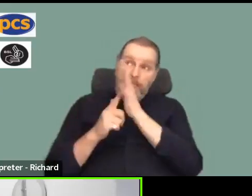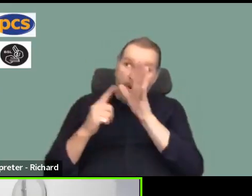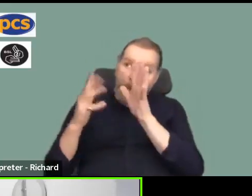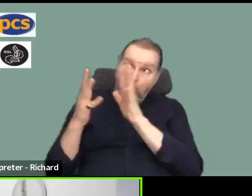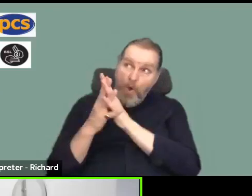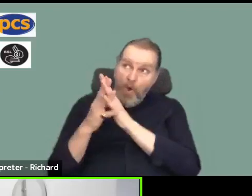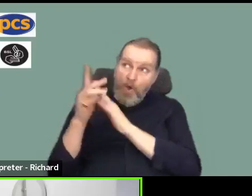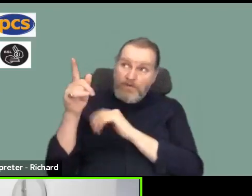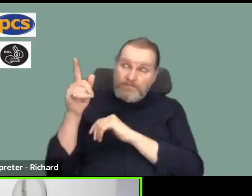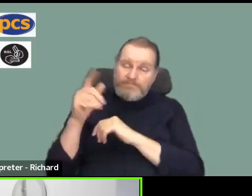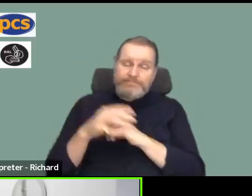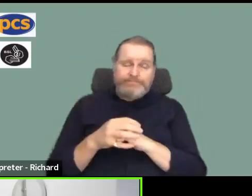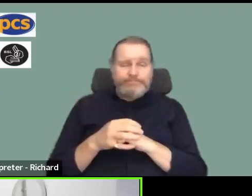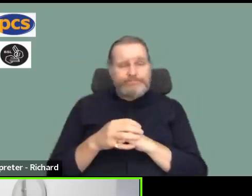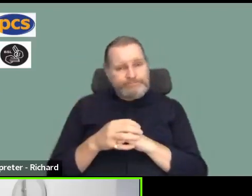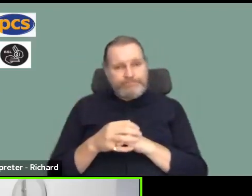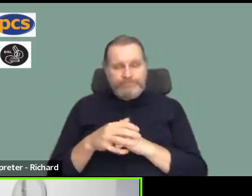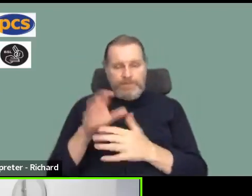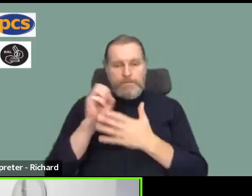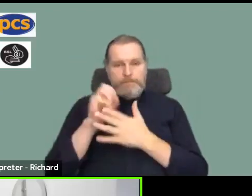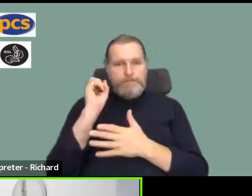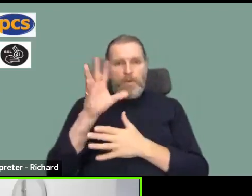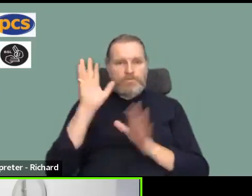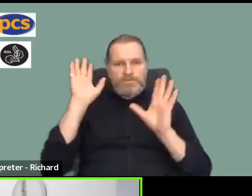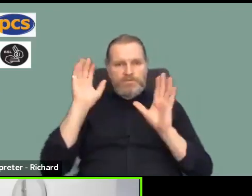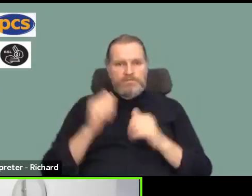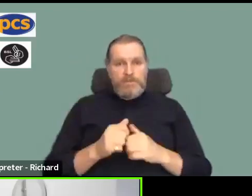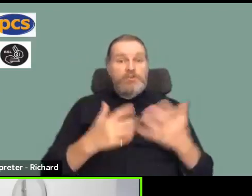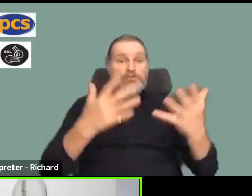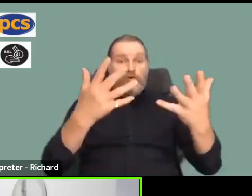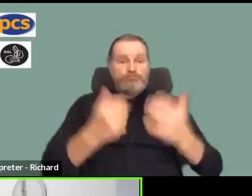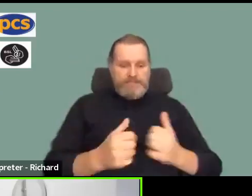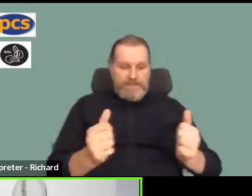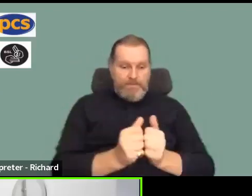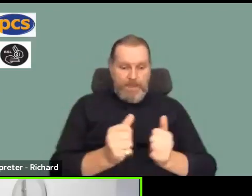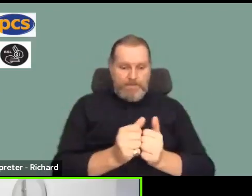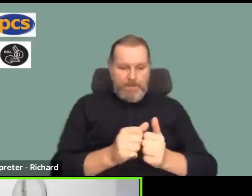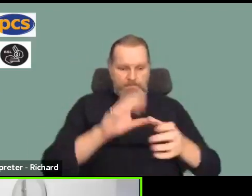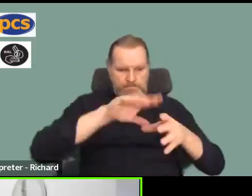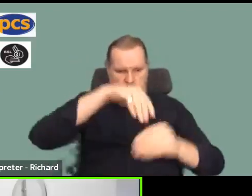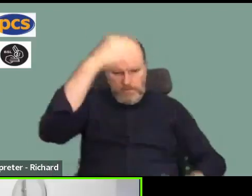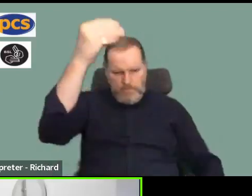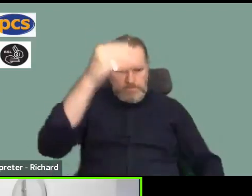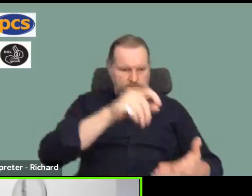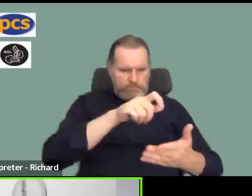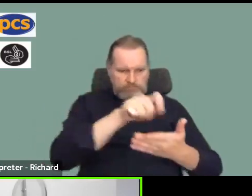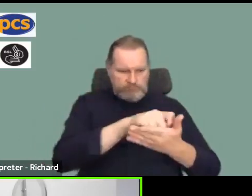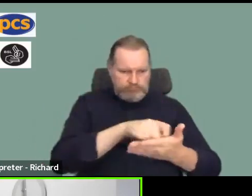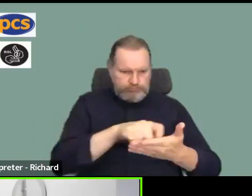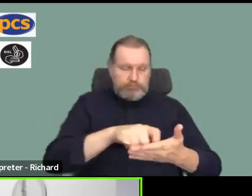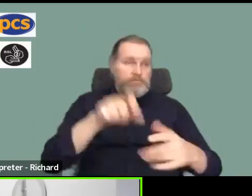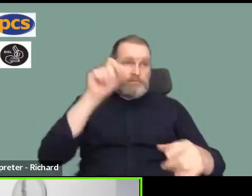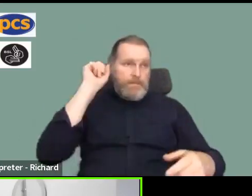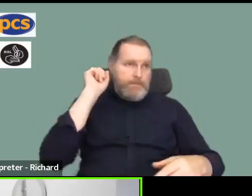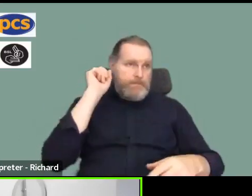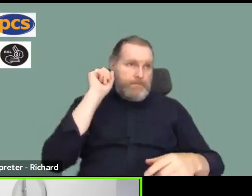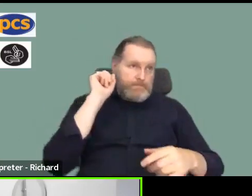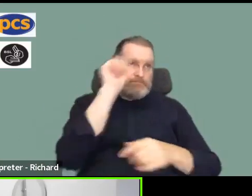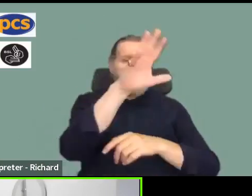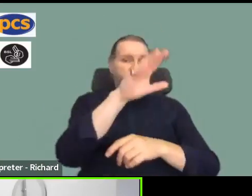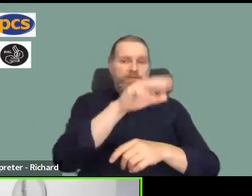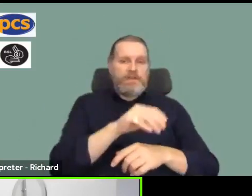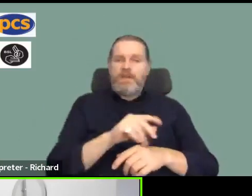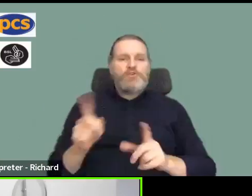place, we can only vote postally. So it's not enough to press a button or to vote